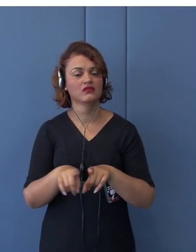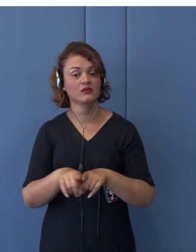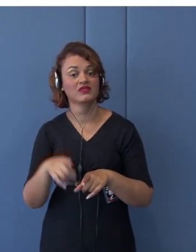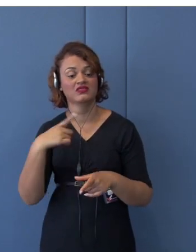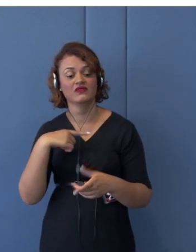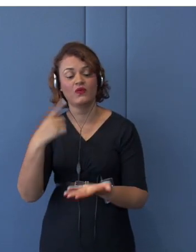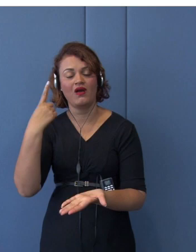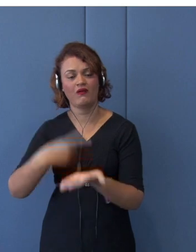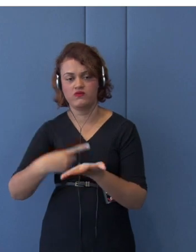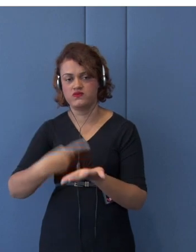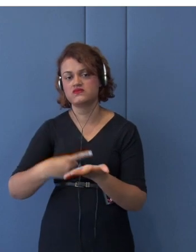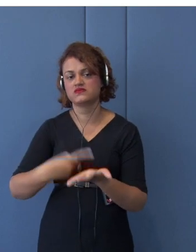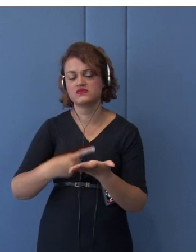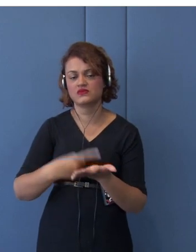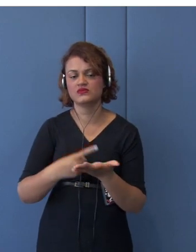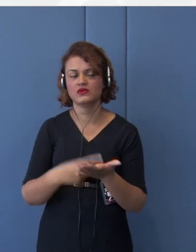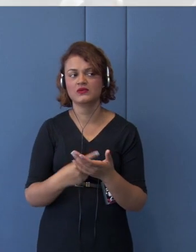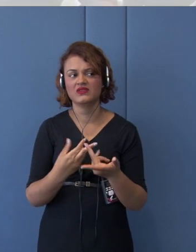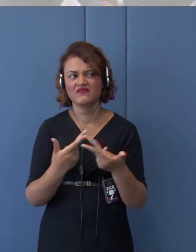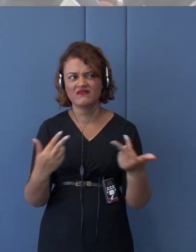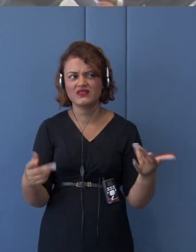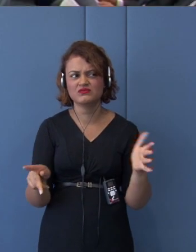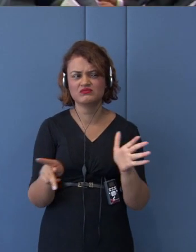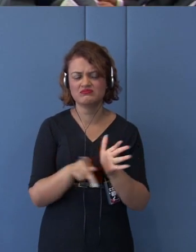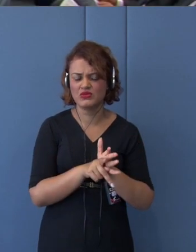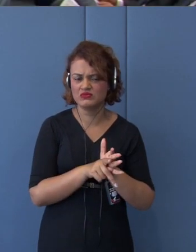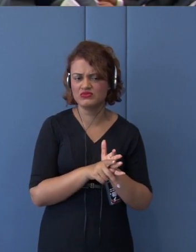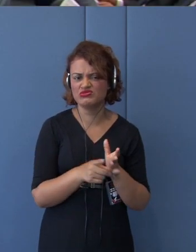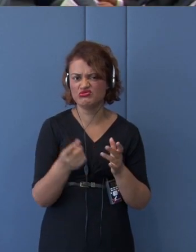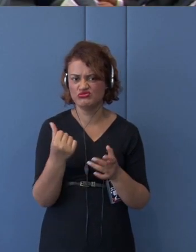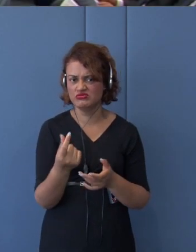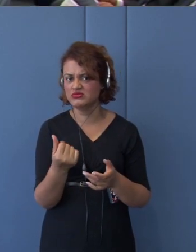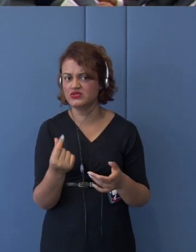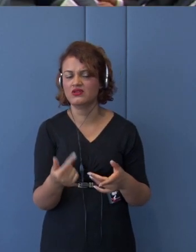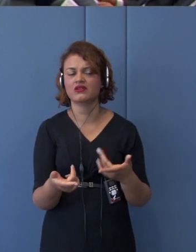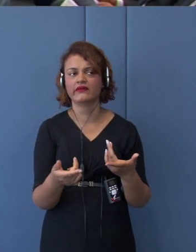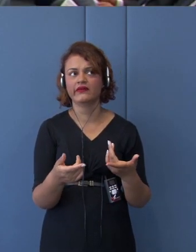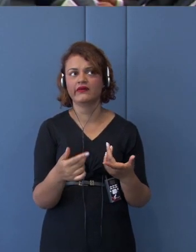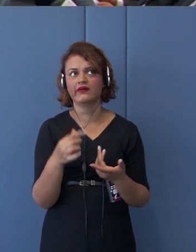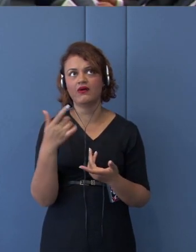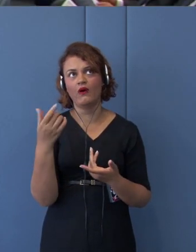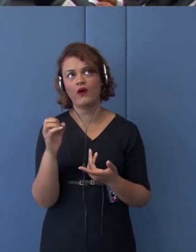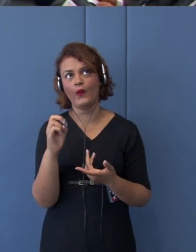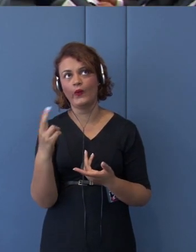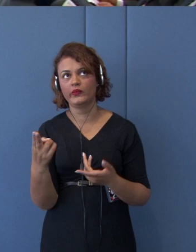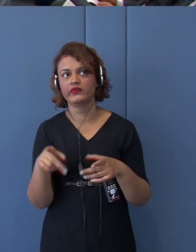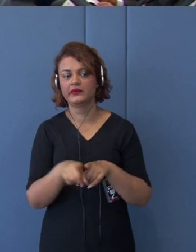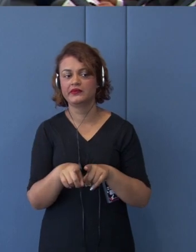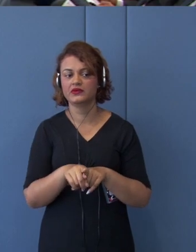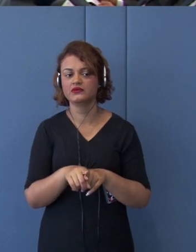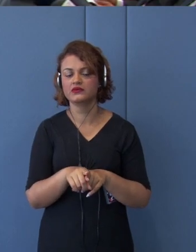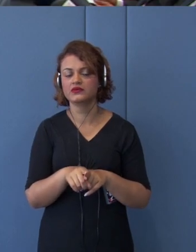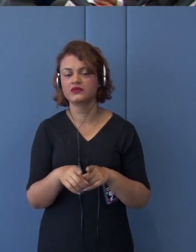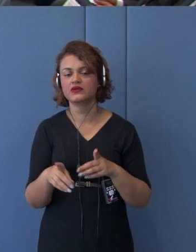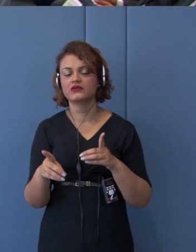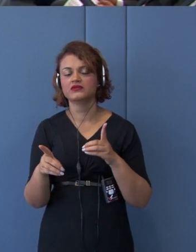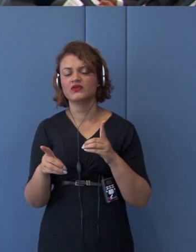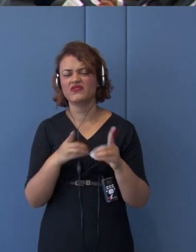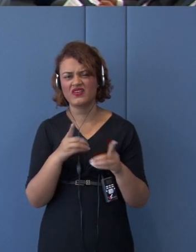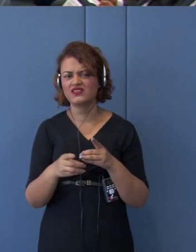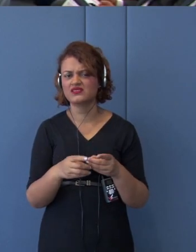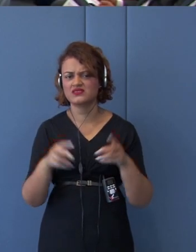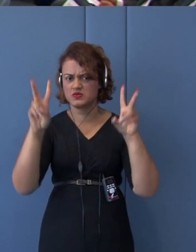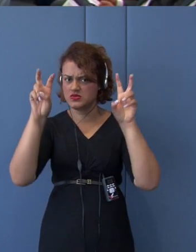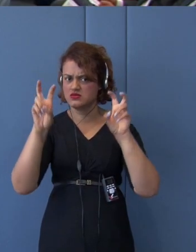goods talks that have been agreed on the 26th September 2018. And with the